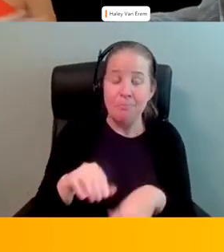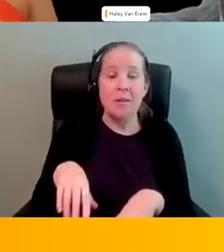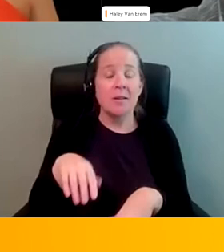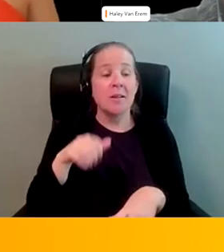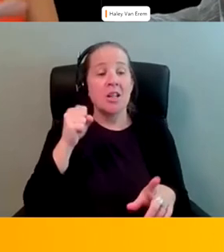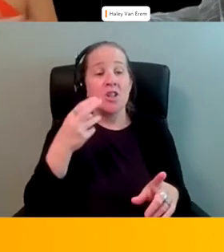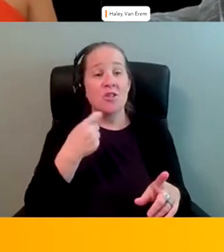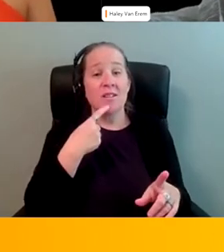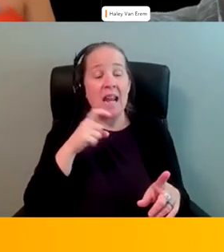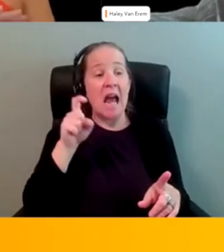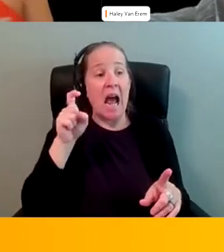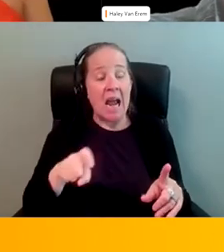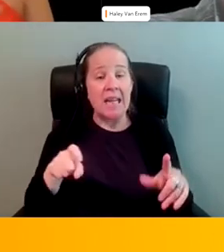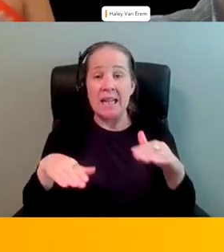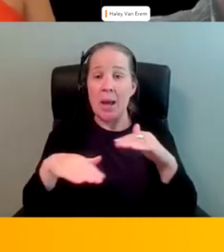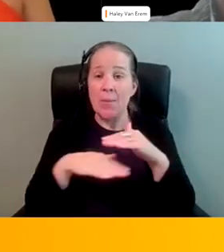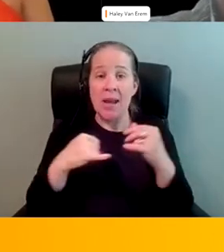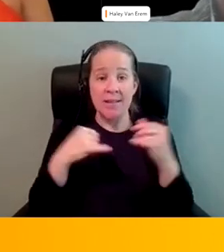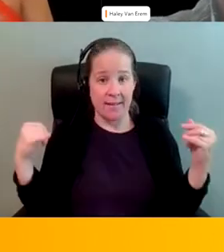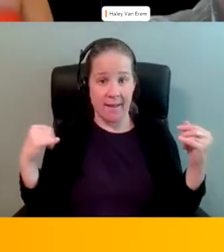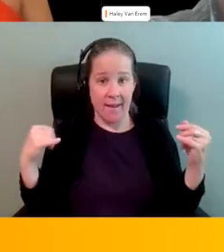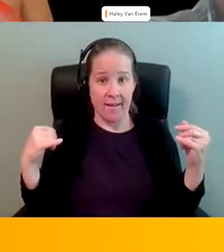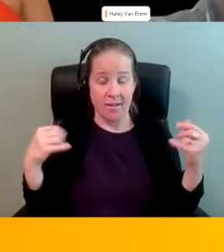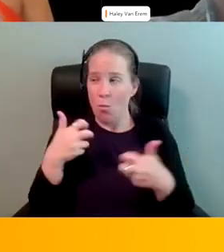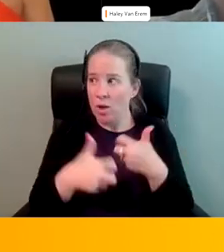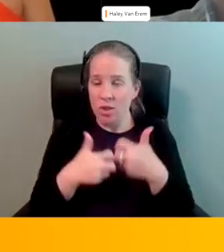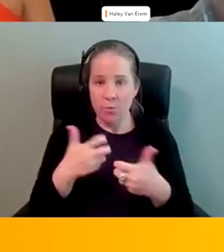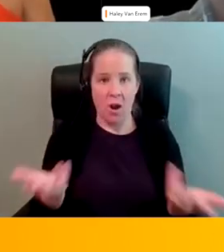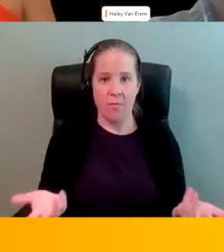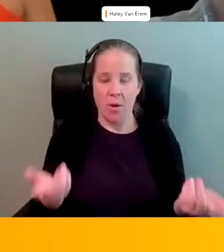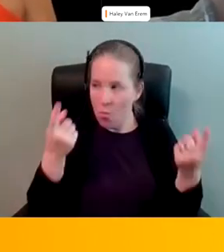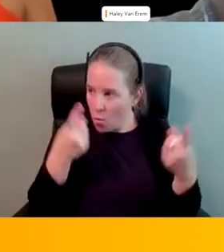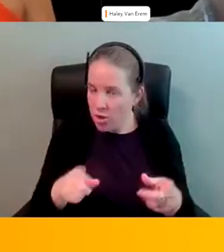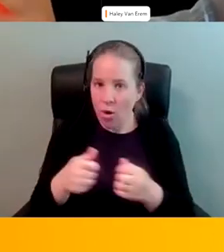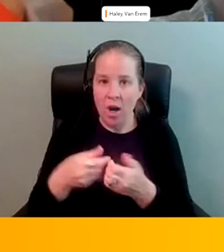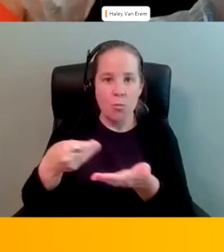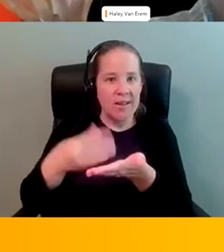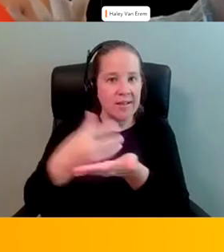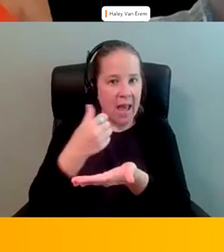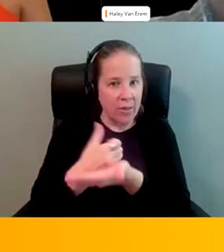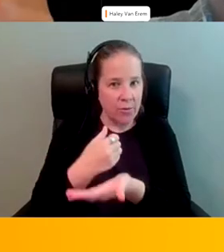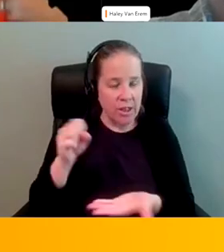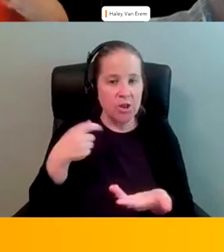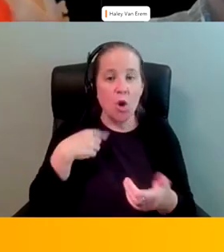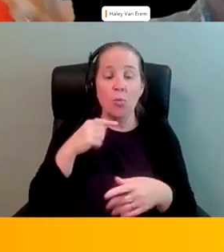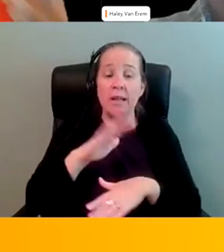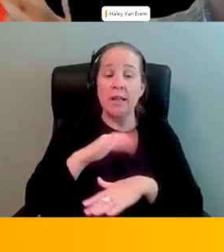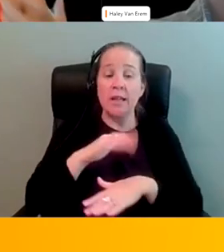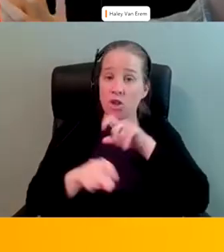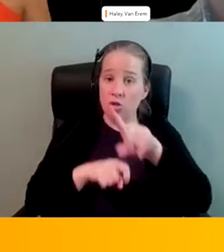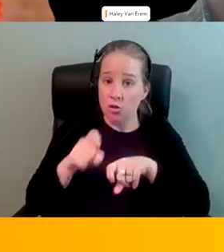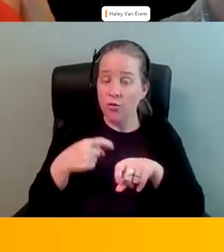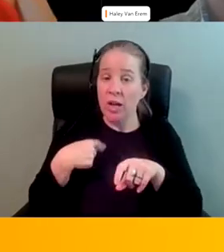i need a baseline what is the problem right now what's going on with salaries so we created a survey and we